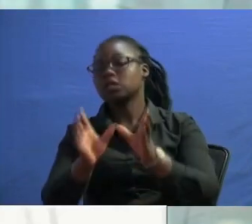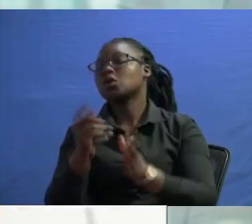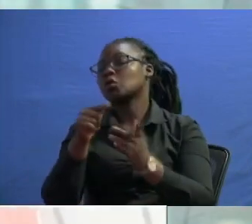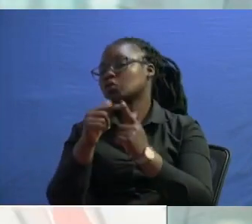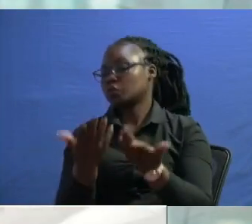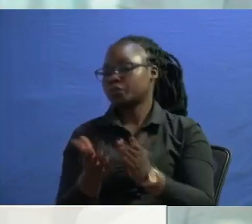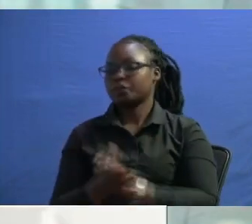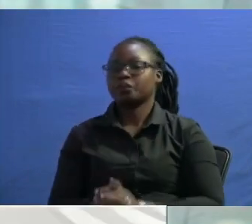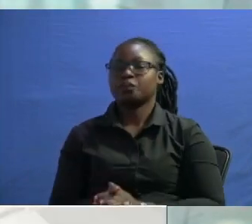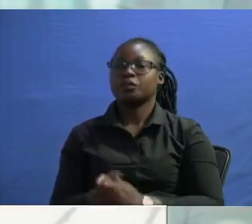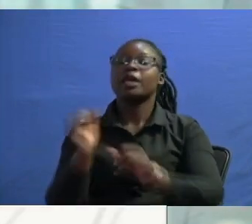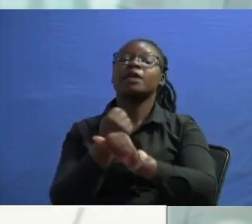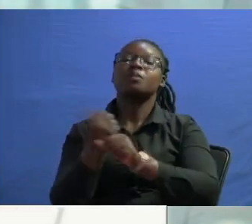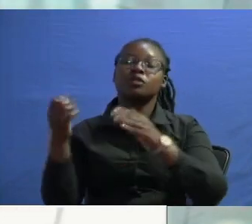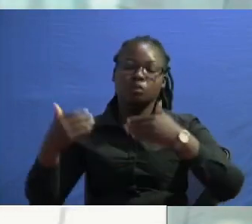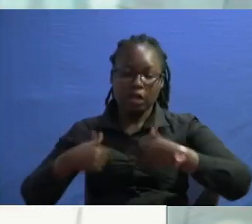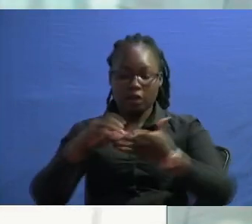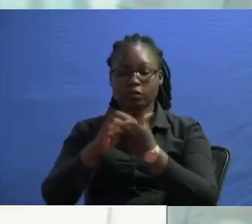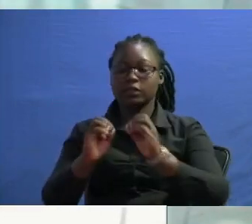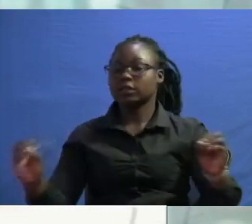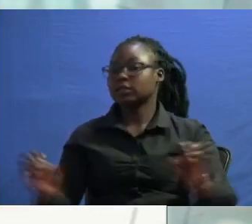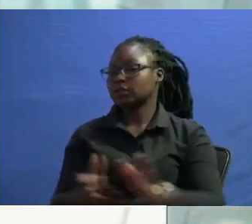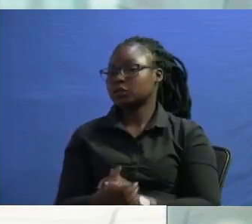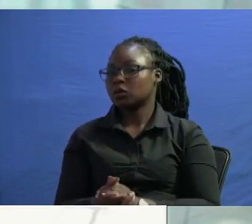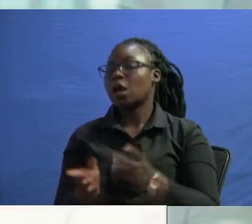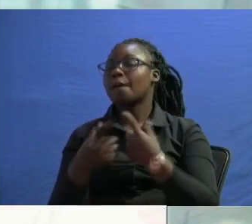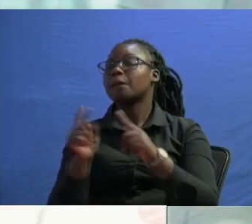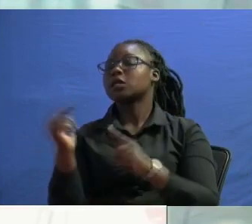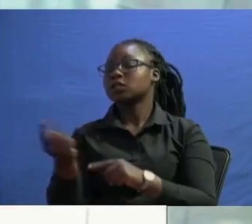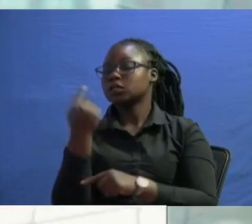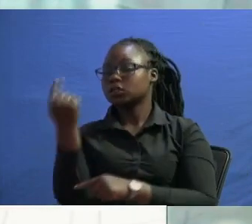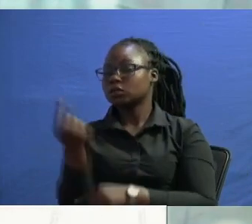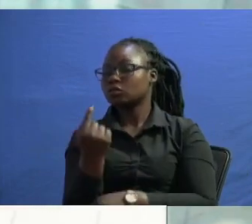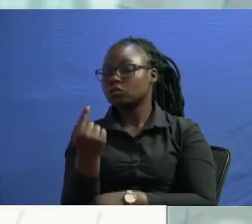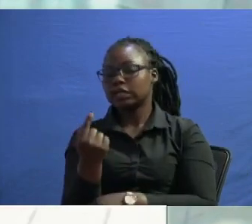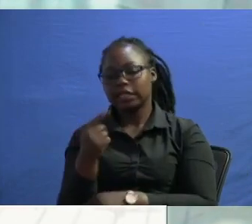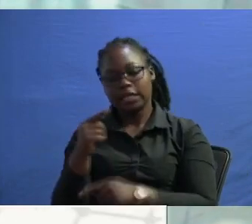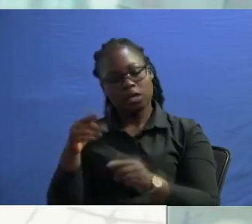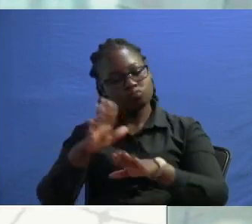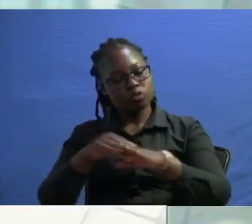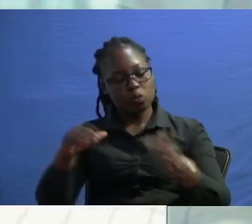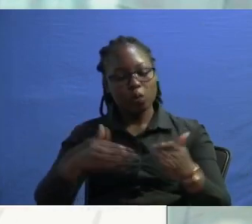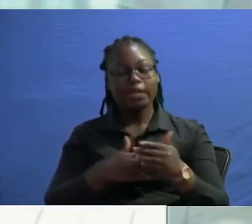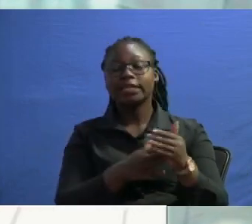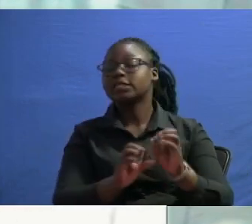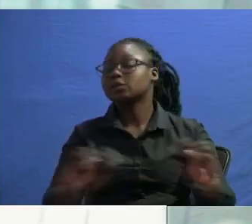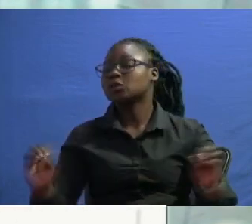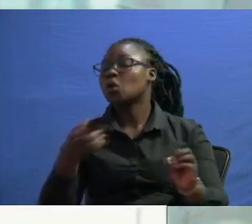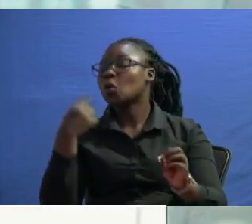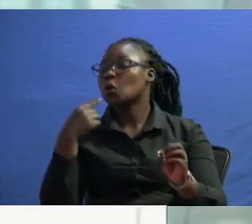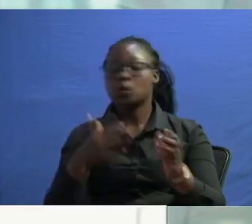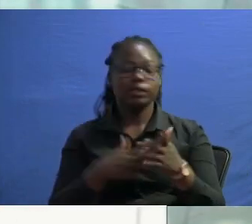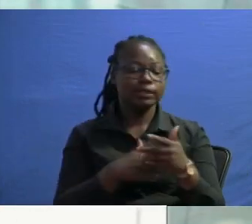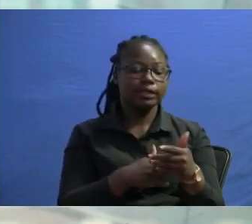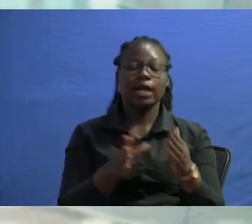be there can never be lack of state what can only be is lack of leadership who is leading yes so